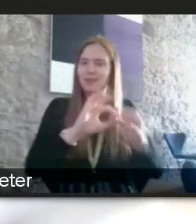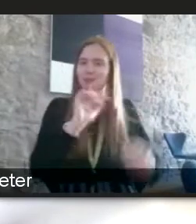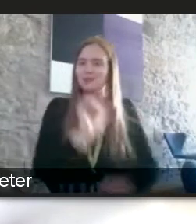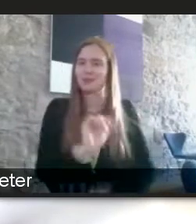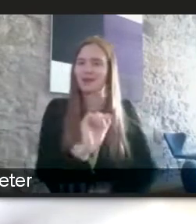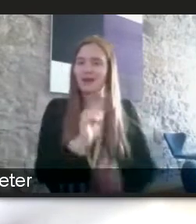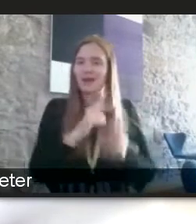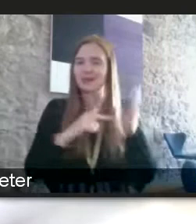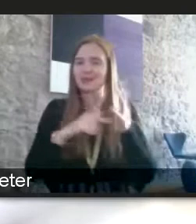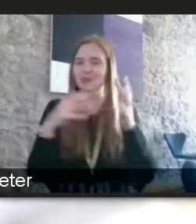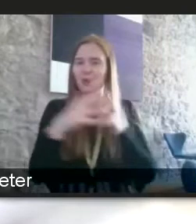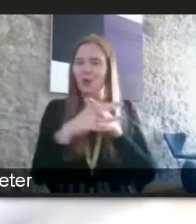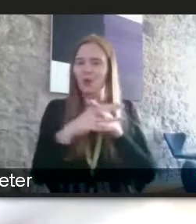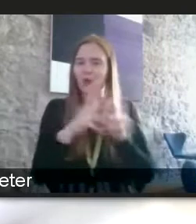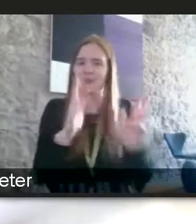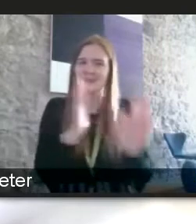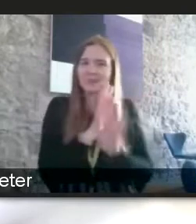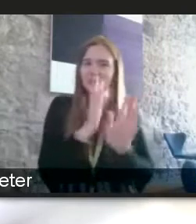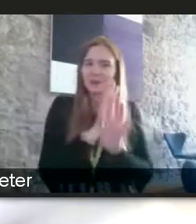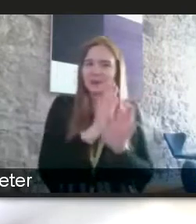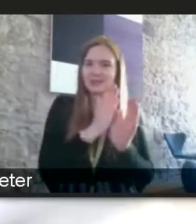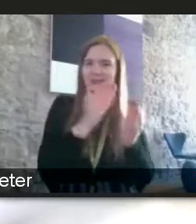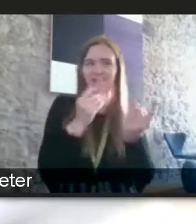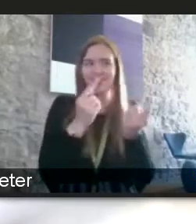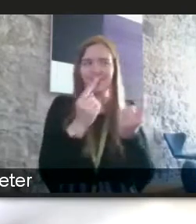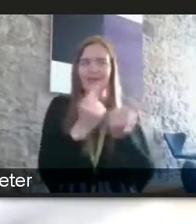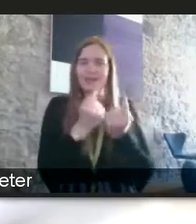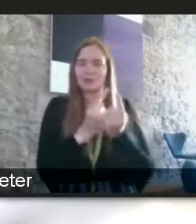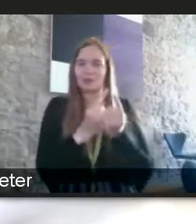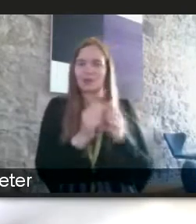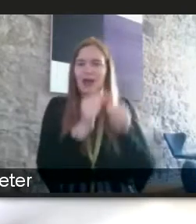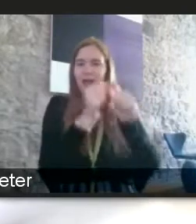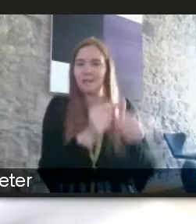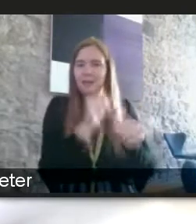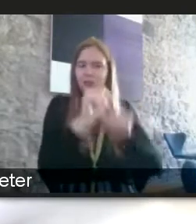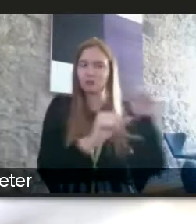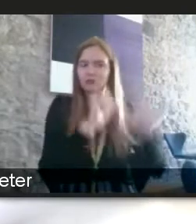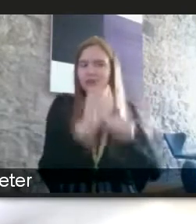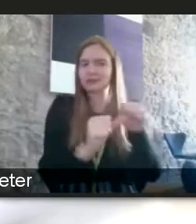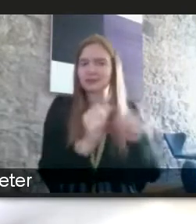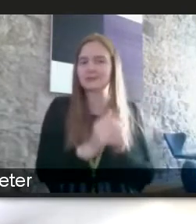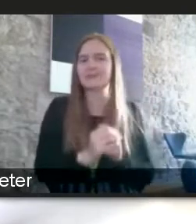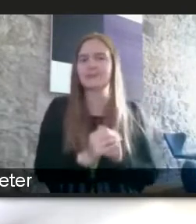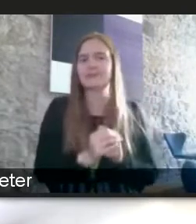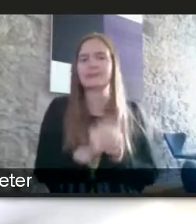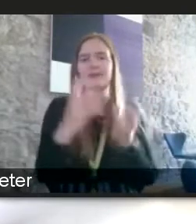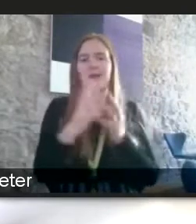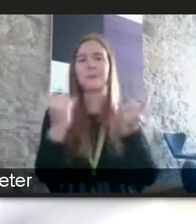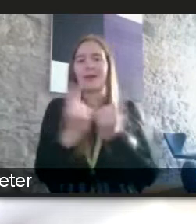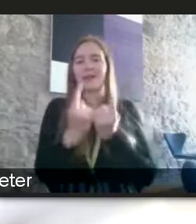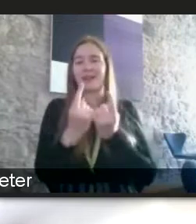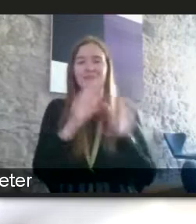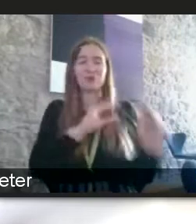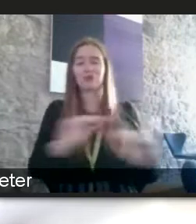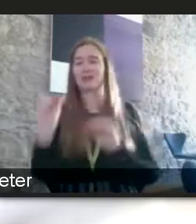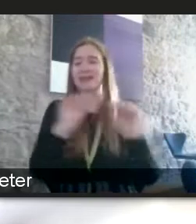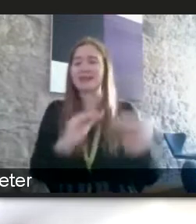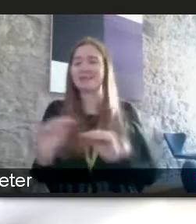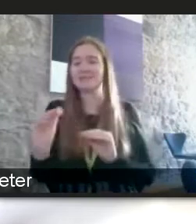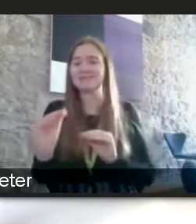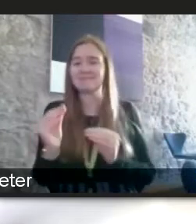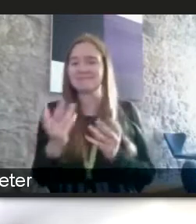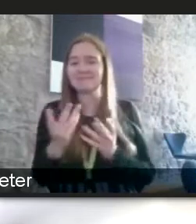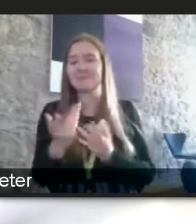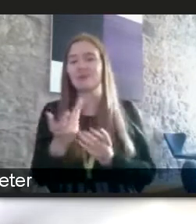secrets to do with kind of getting around and their application problems and and a big thing is training you know for it for employers